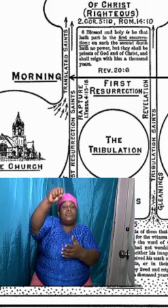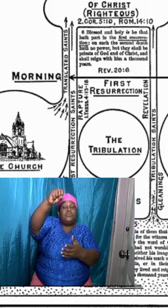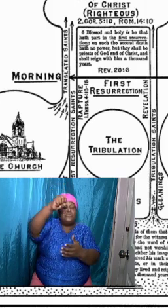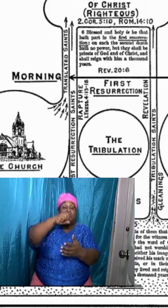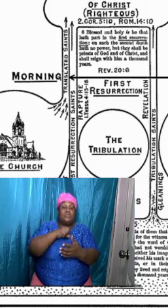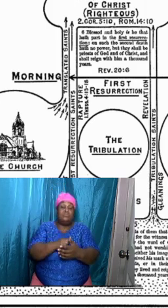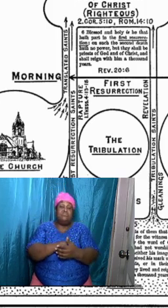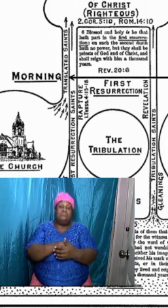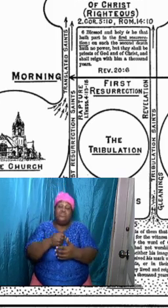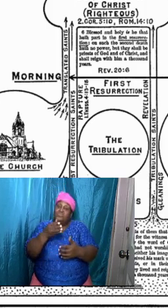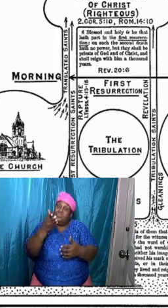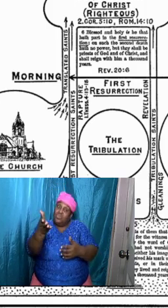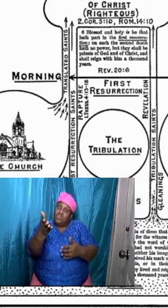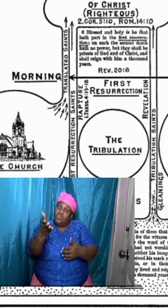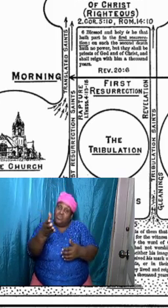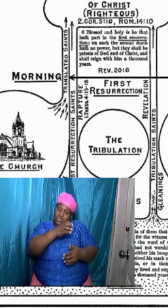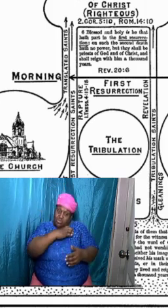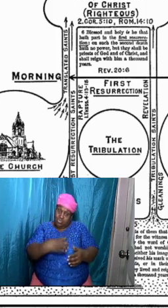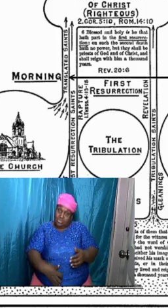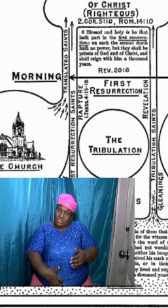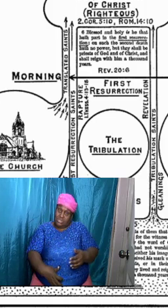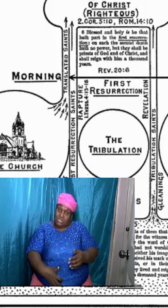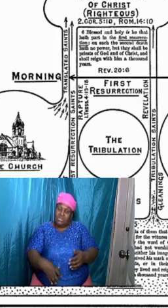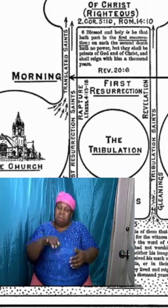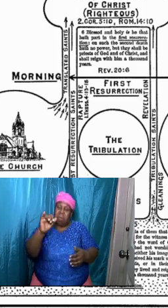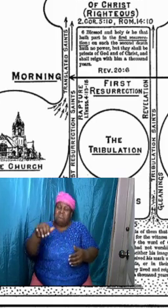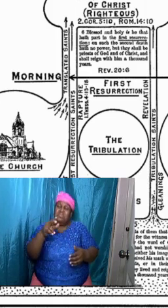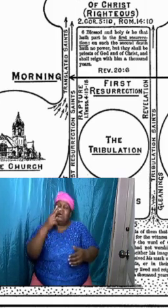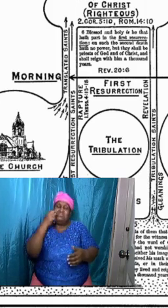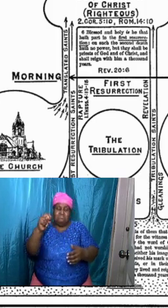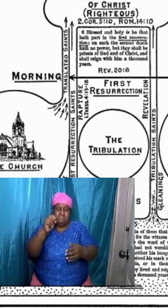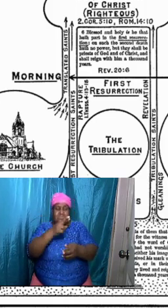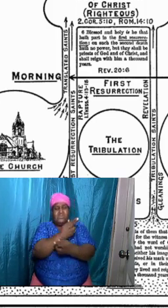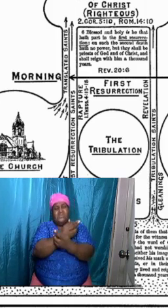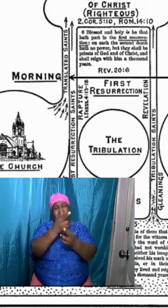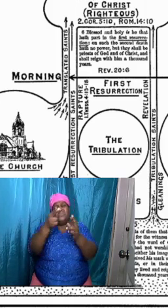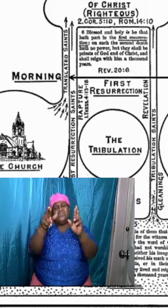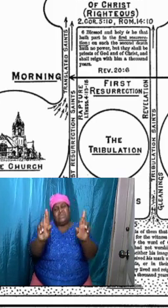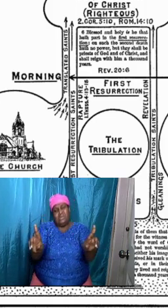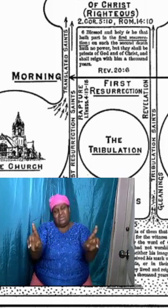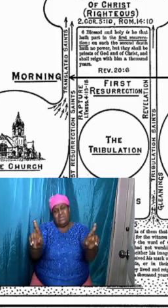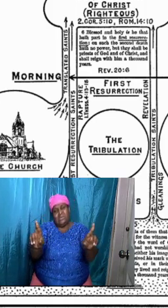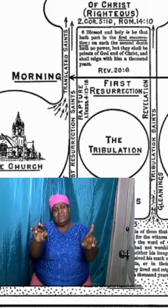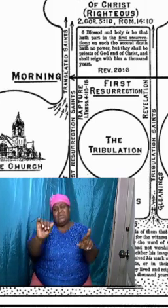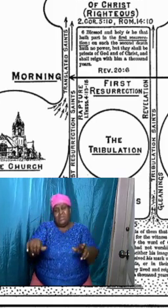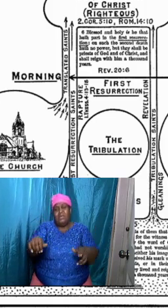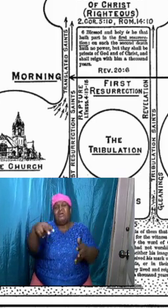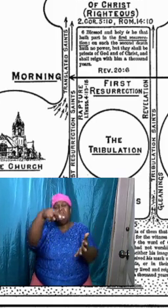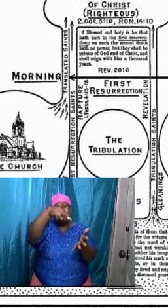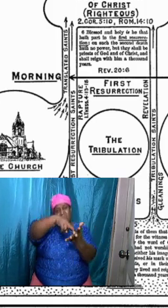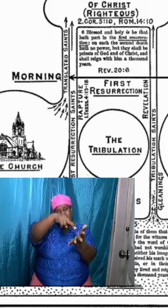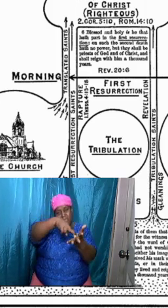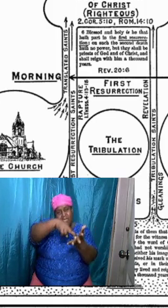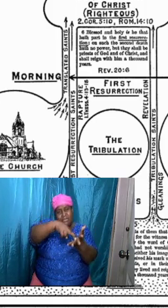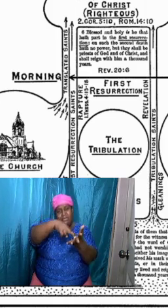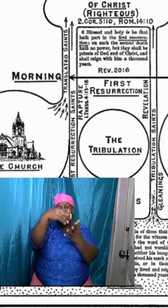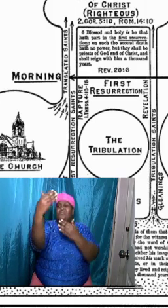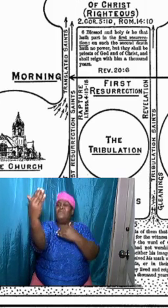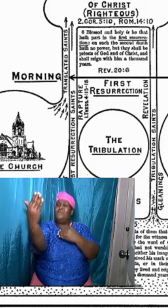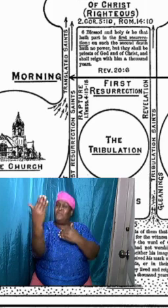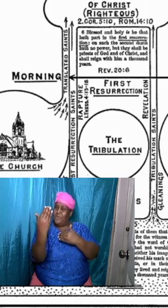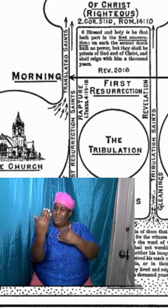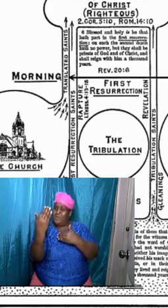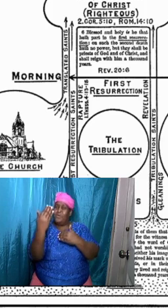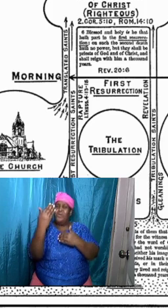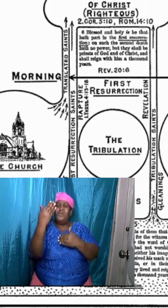that have been redeemed that is going to be standing at the judgment seat of Christ, so that it